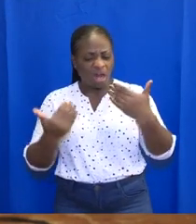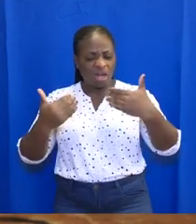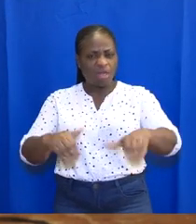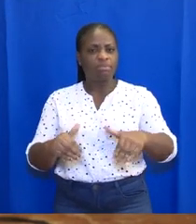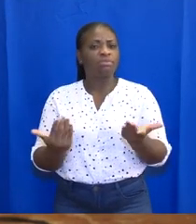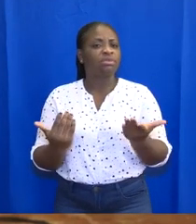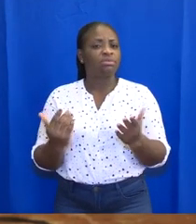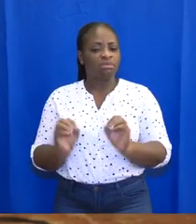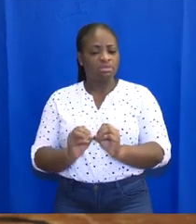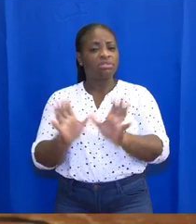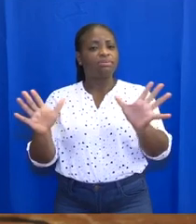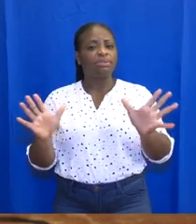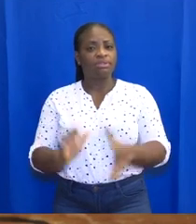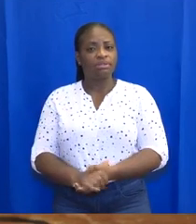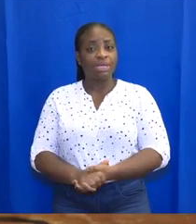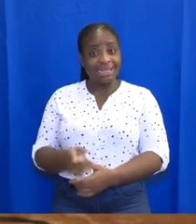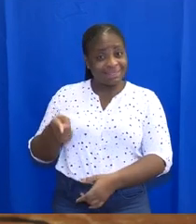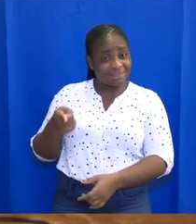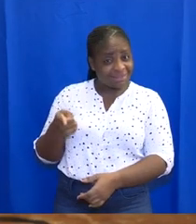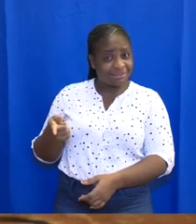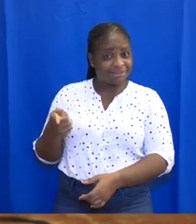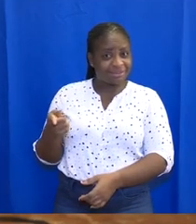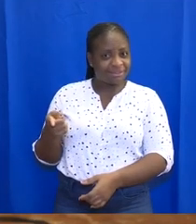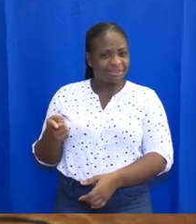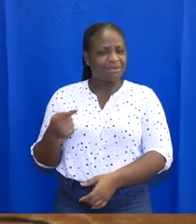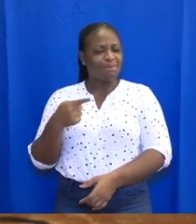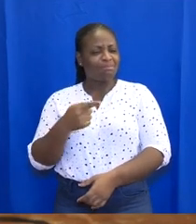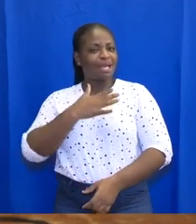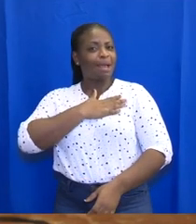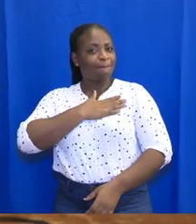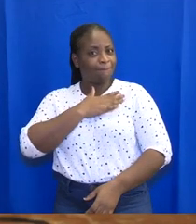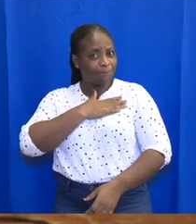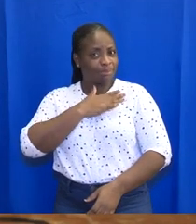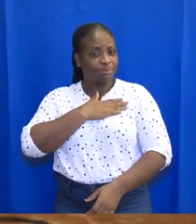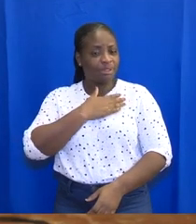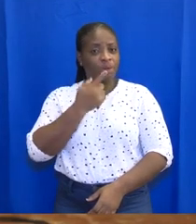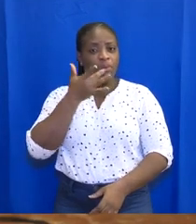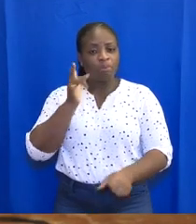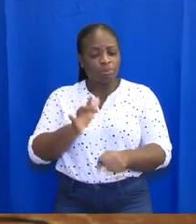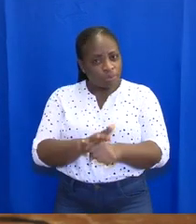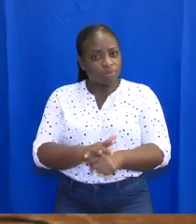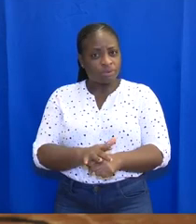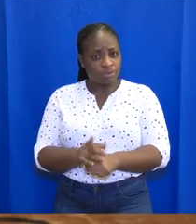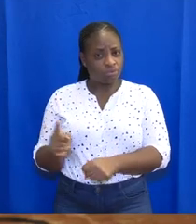contain its spread. This is my solemn commitment to you.